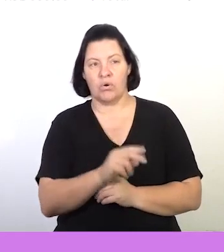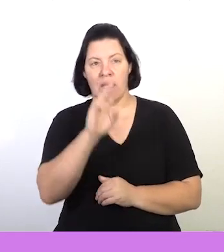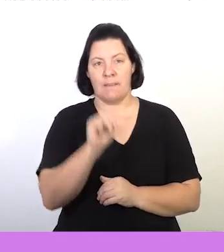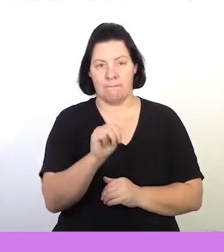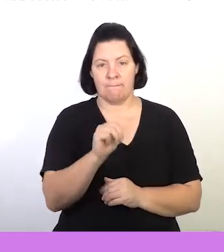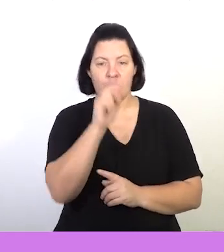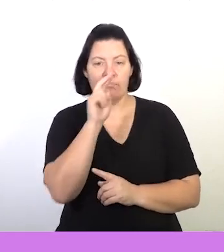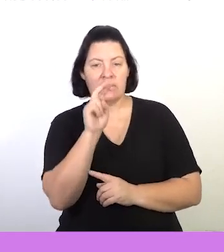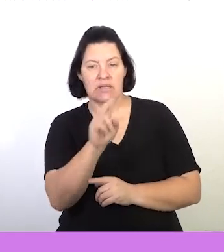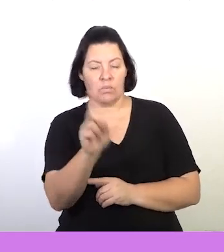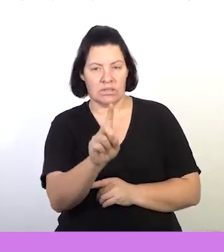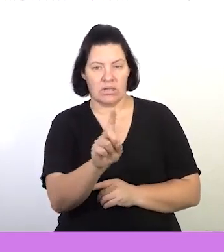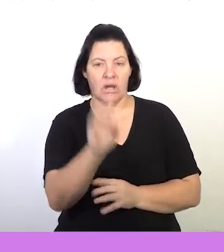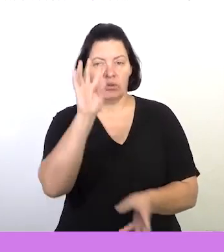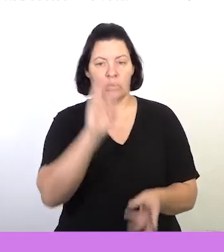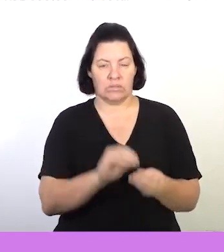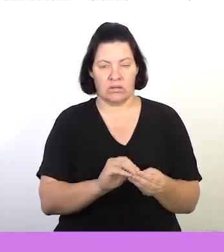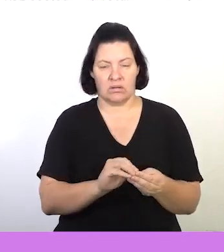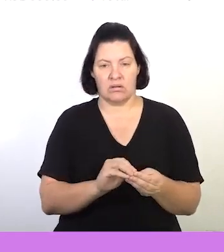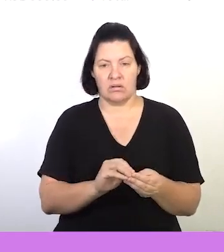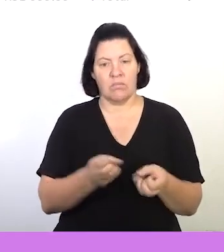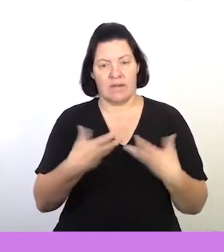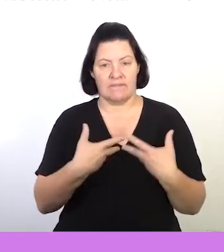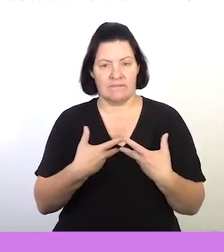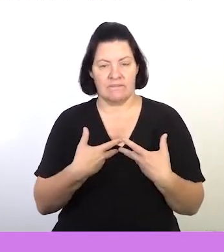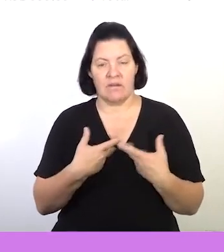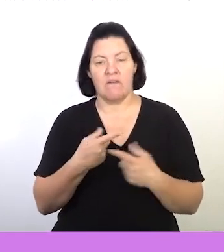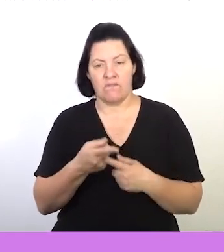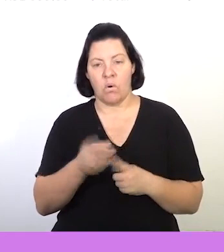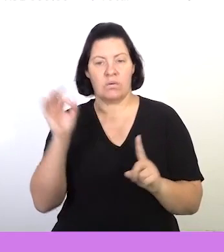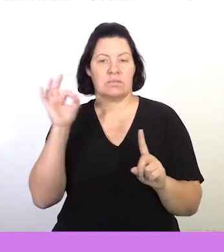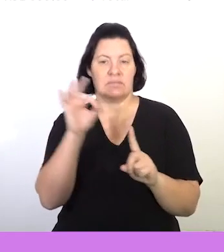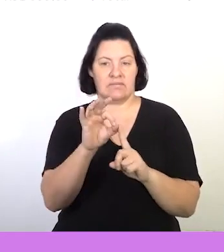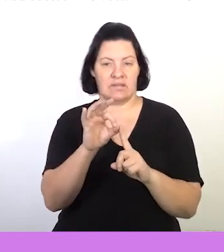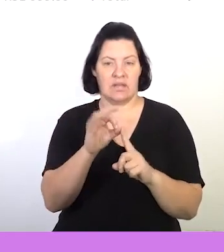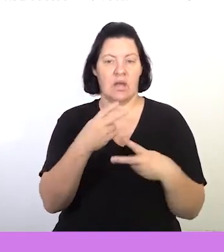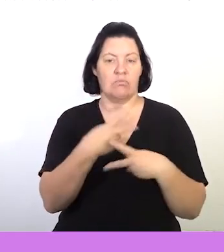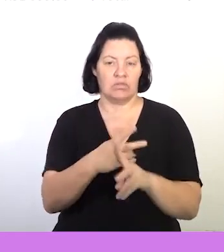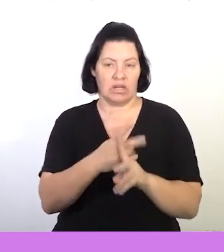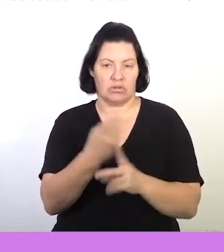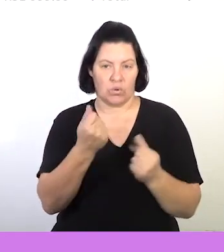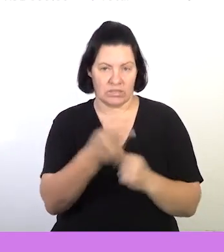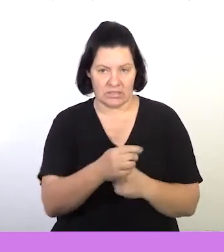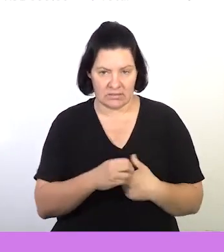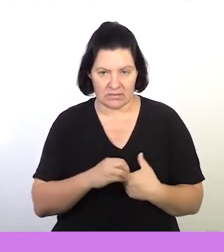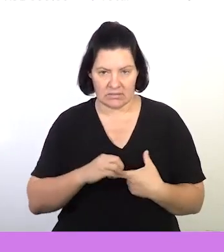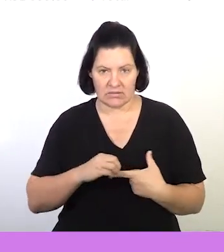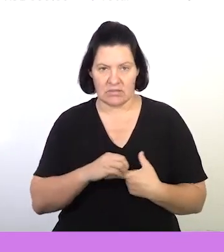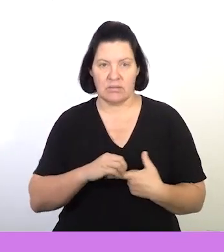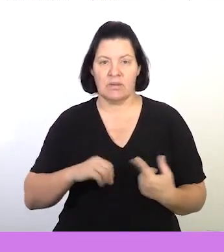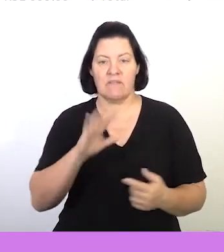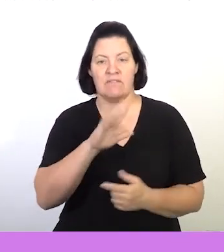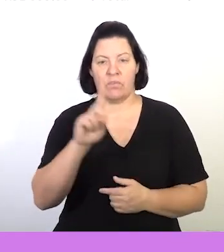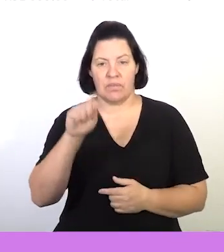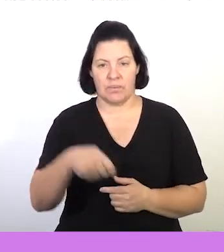So looking at M I can see that the total is given for this specific production cost here now